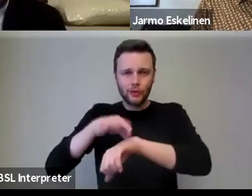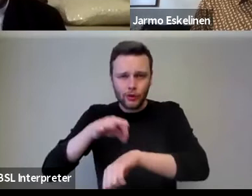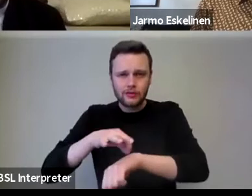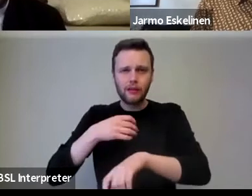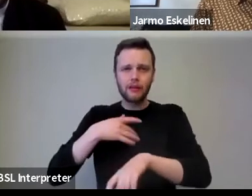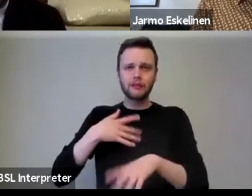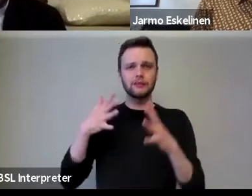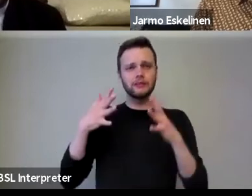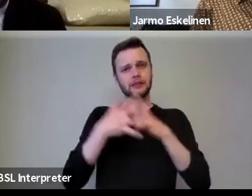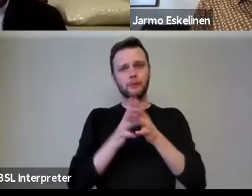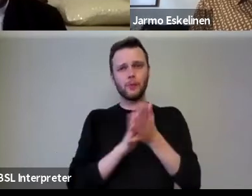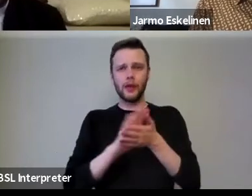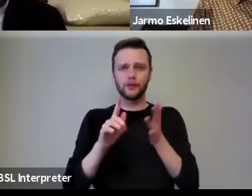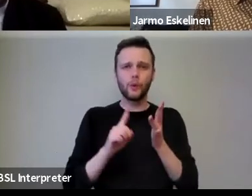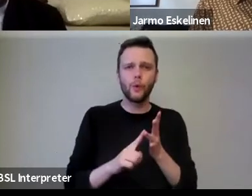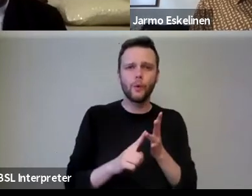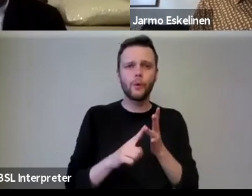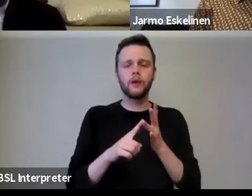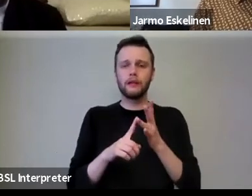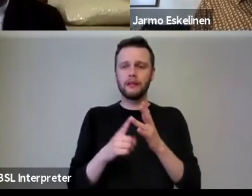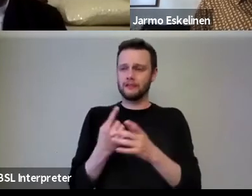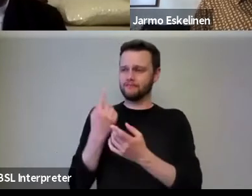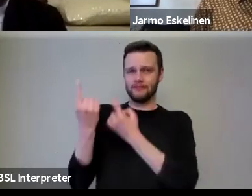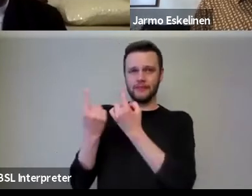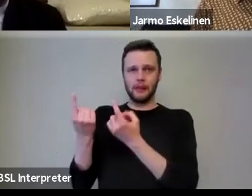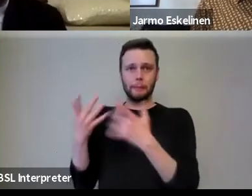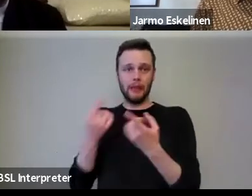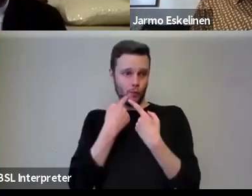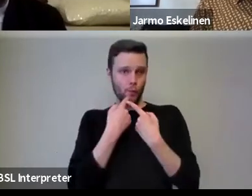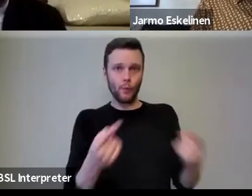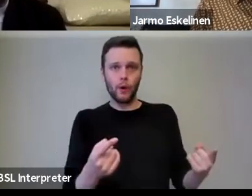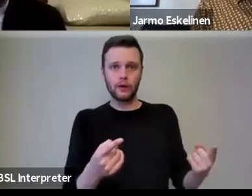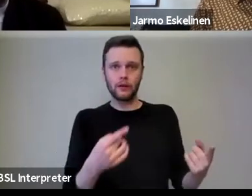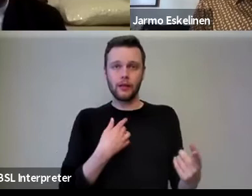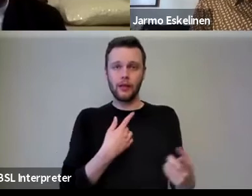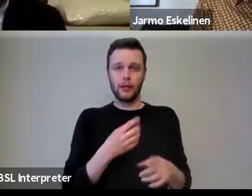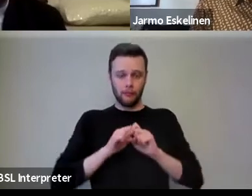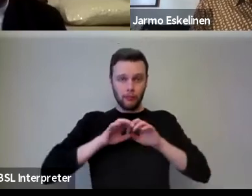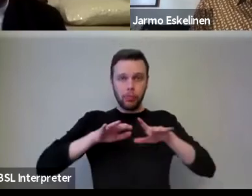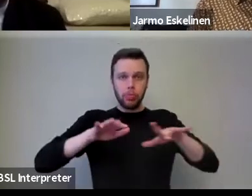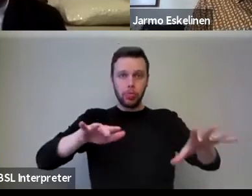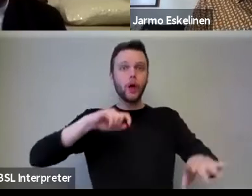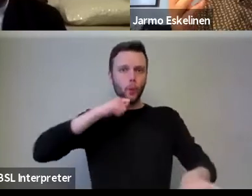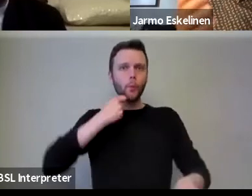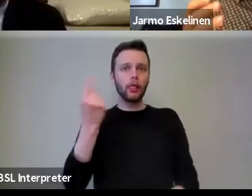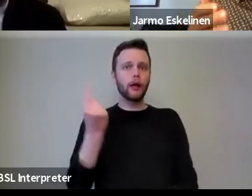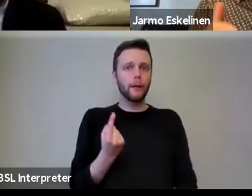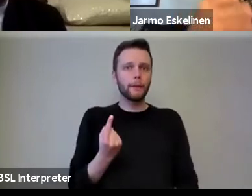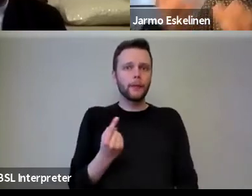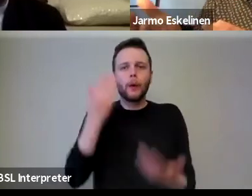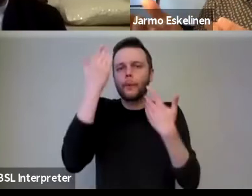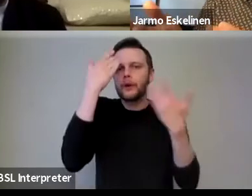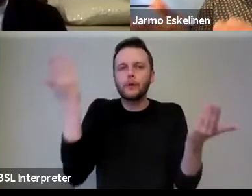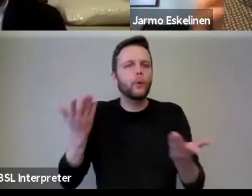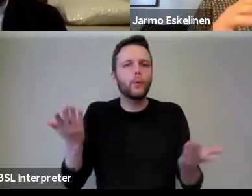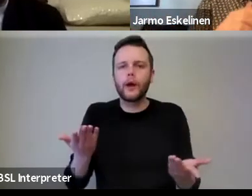WHO, uh, they, we've been warned that there's a pandemic coming. We didn't know where, we